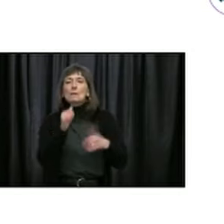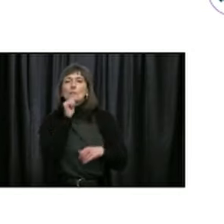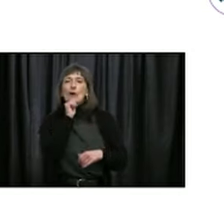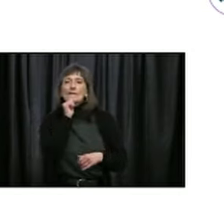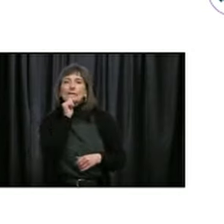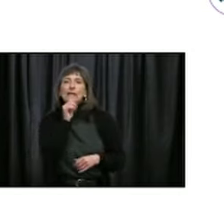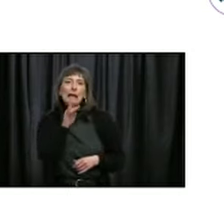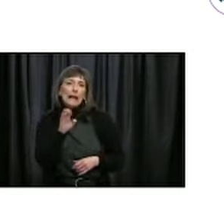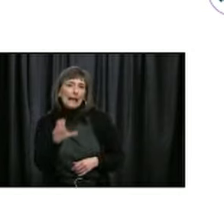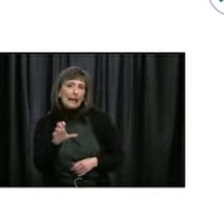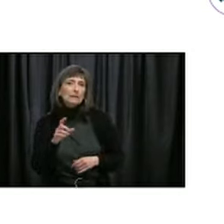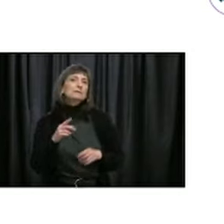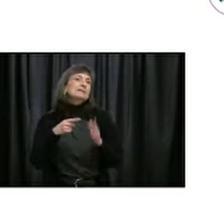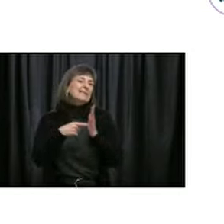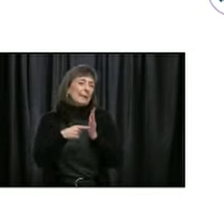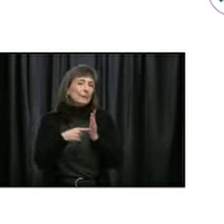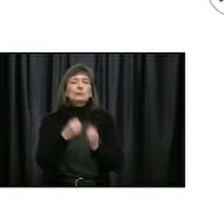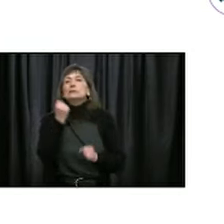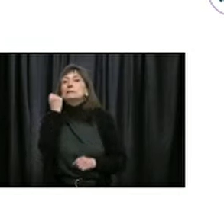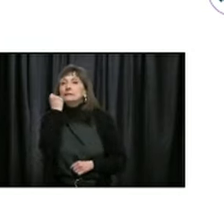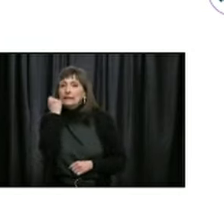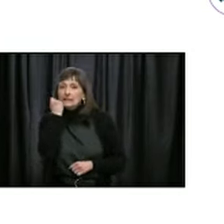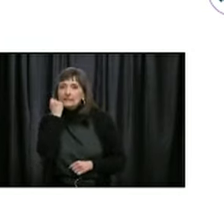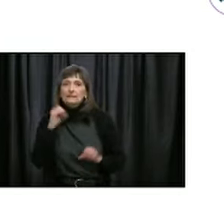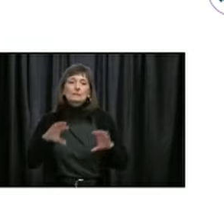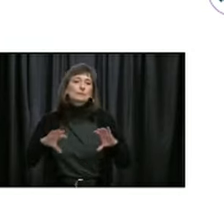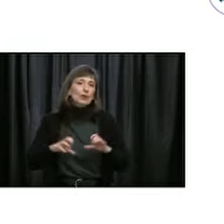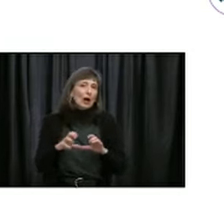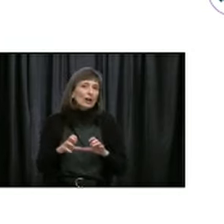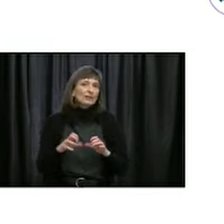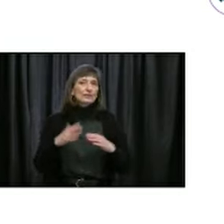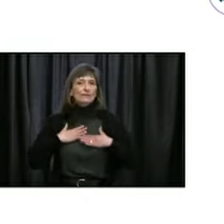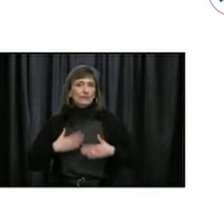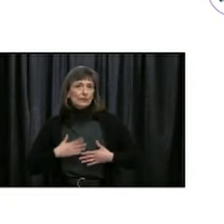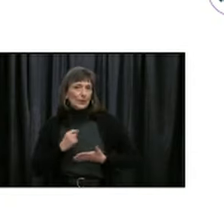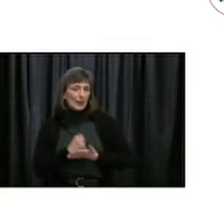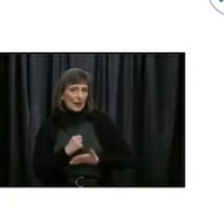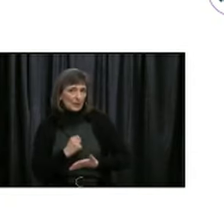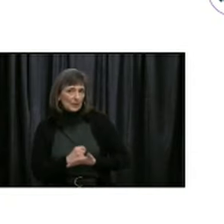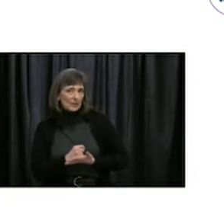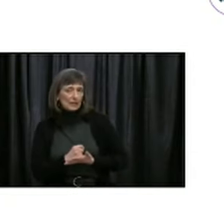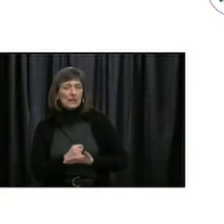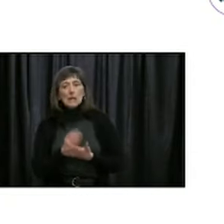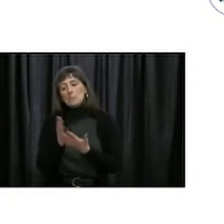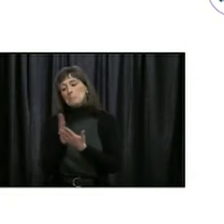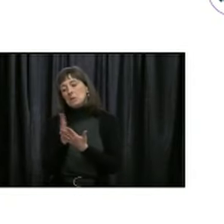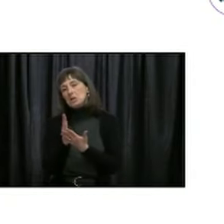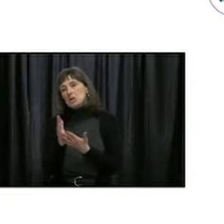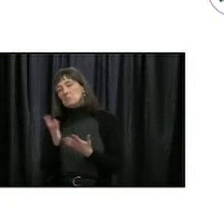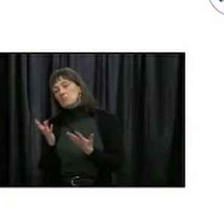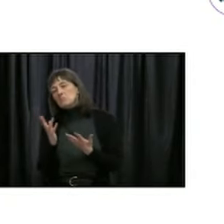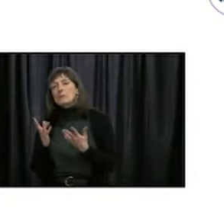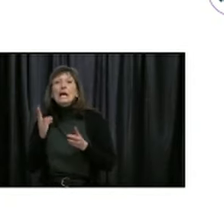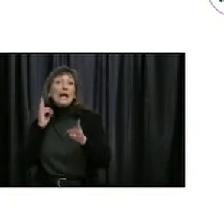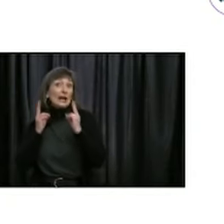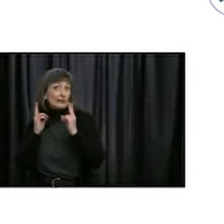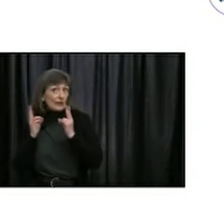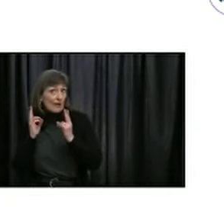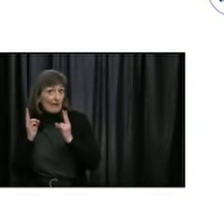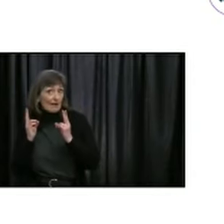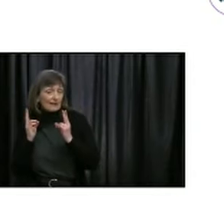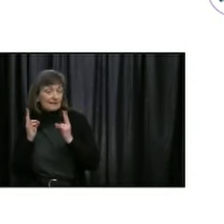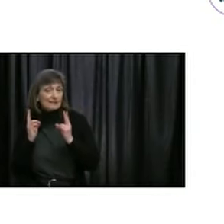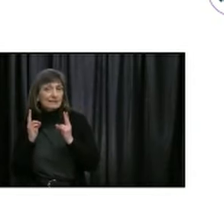therapy, dentistry, some medium-risk businesses like retailers and hair salons. There will be a further